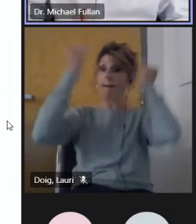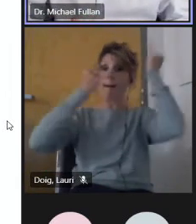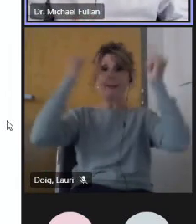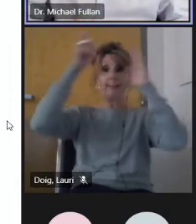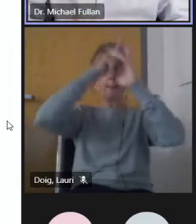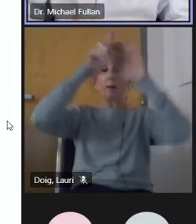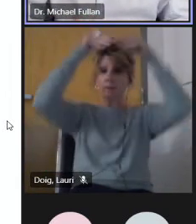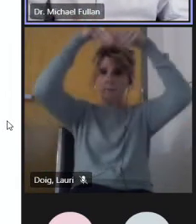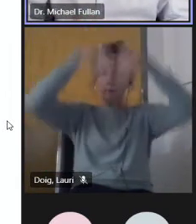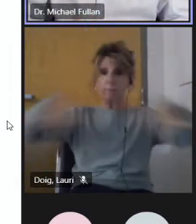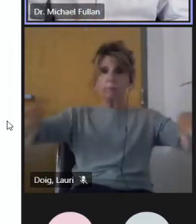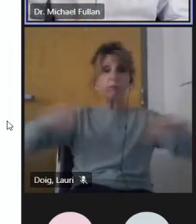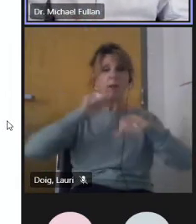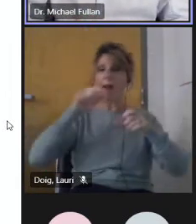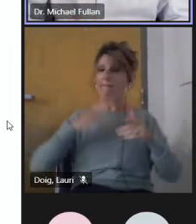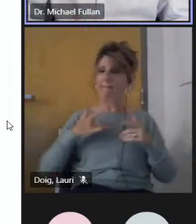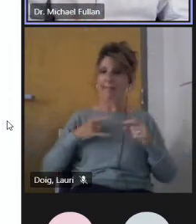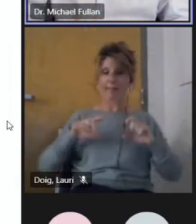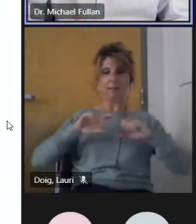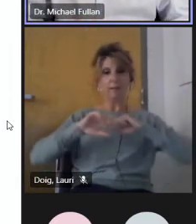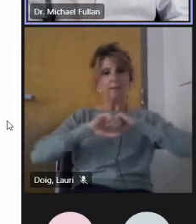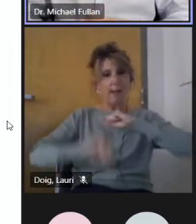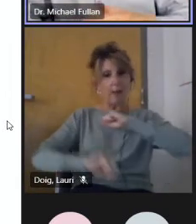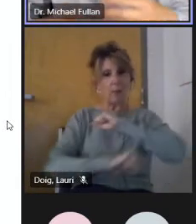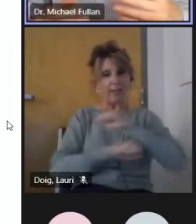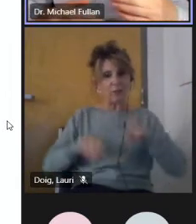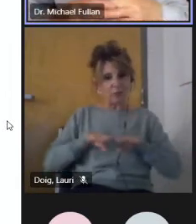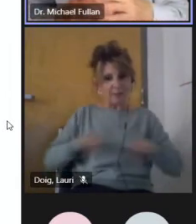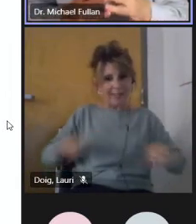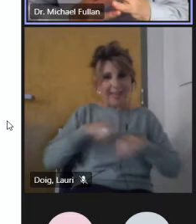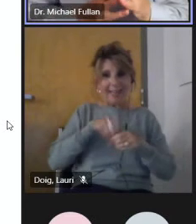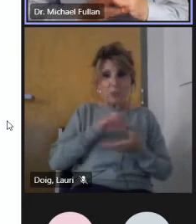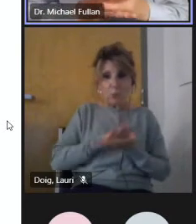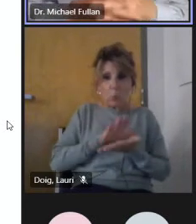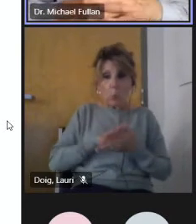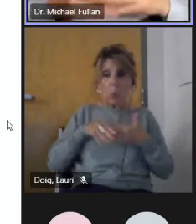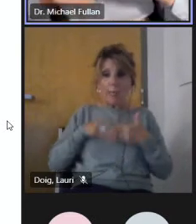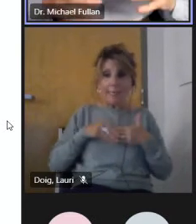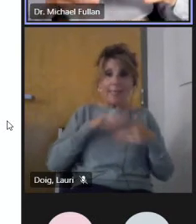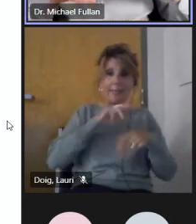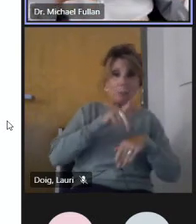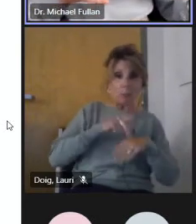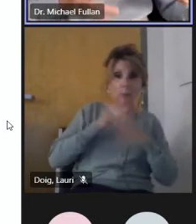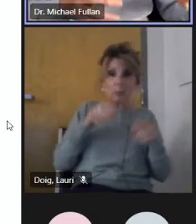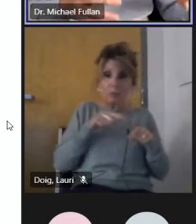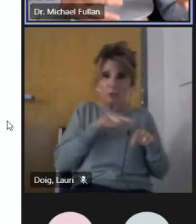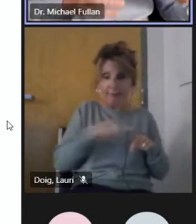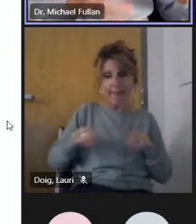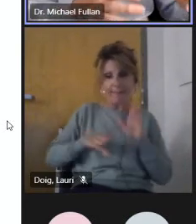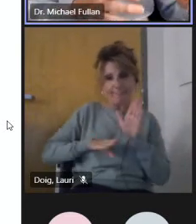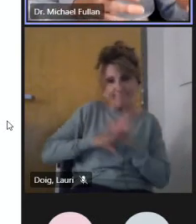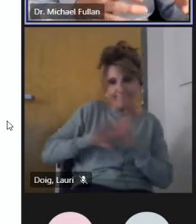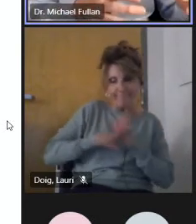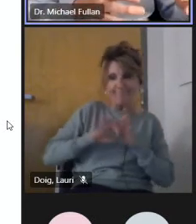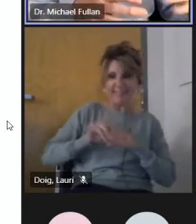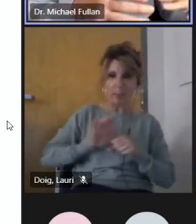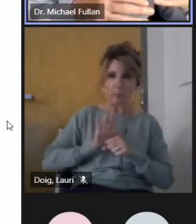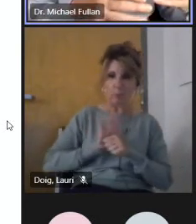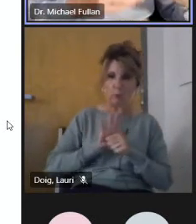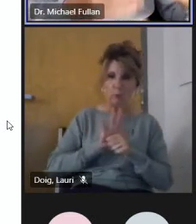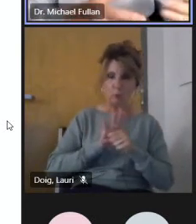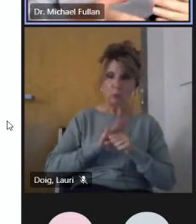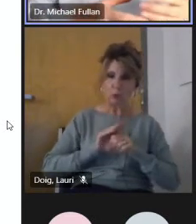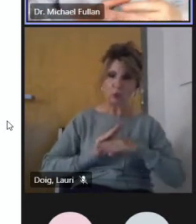a lot of this. And it is about creating a sense of systemness where people that are in that, and the young people today,